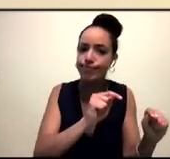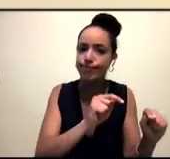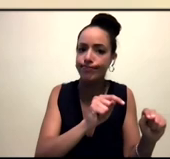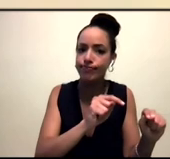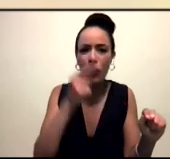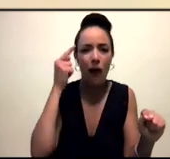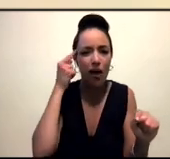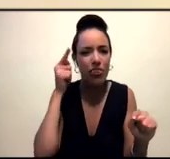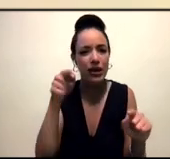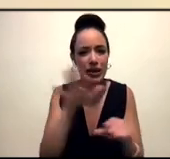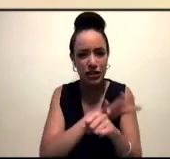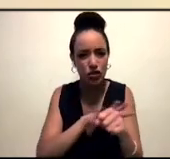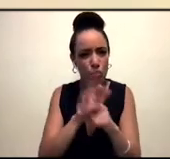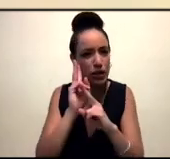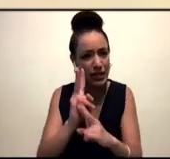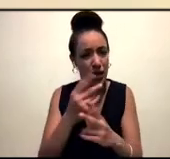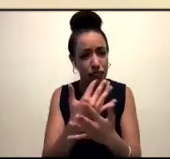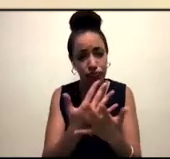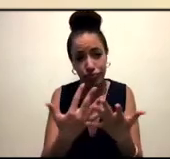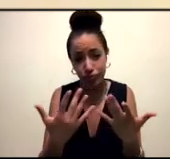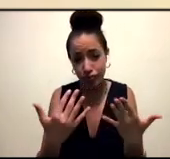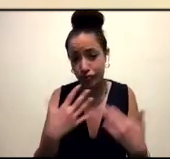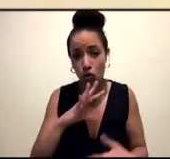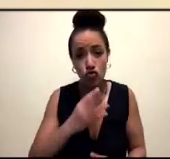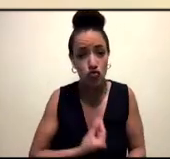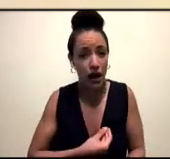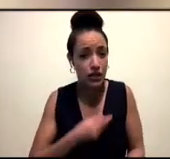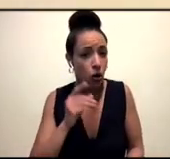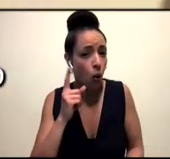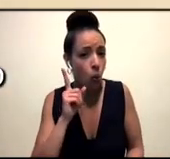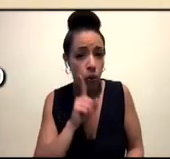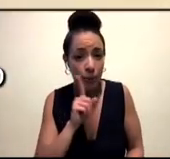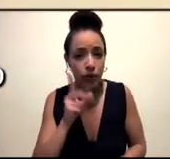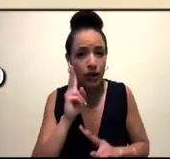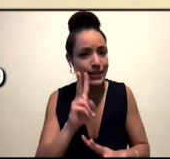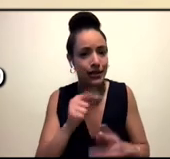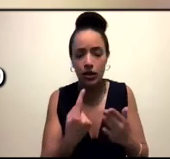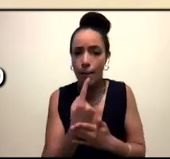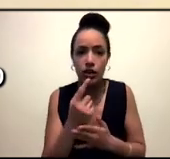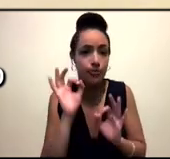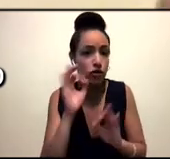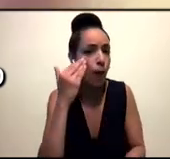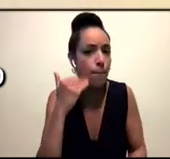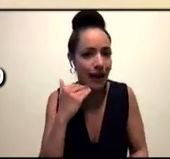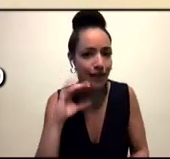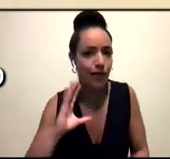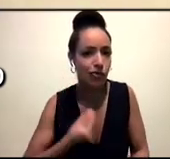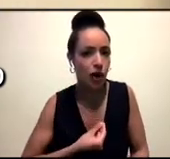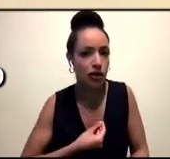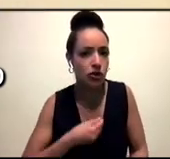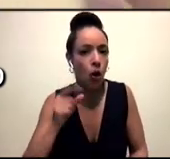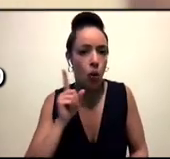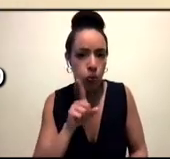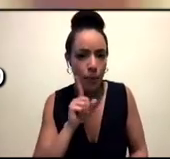lot for trans women, especially black trans women and trans girls. And that's, I mean, we're seeing this wave of legislation because they're easy targets